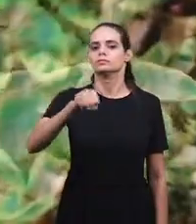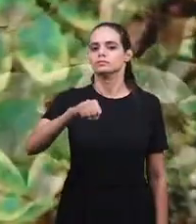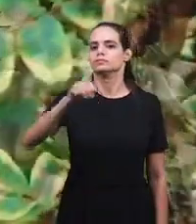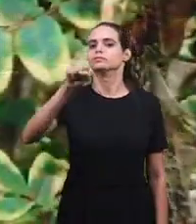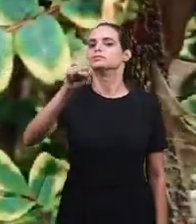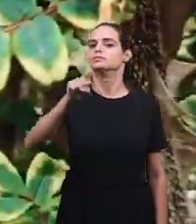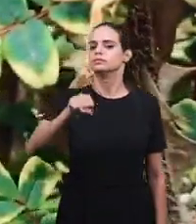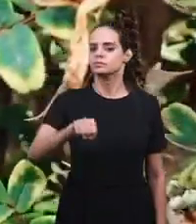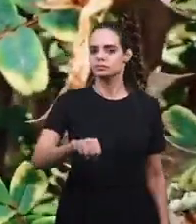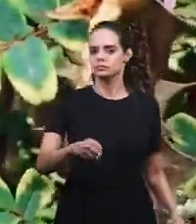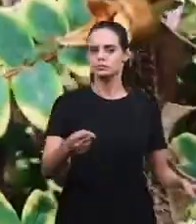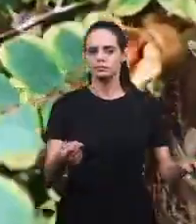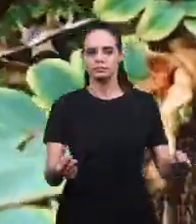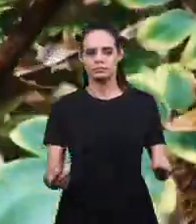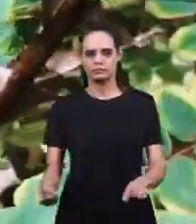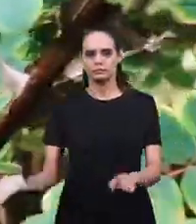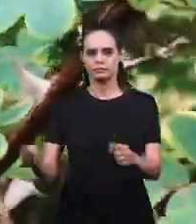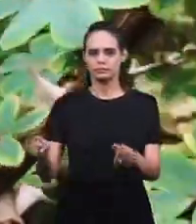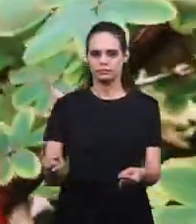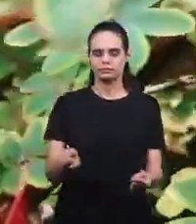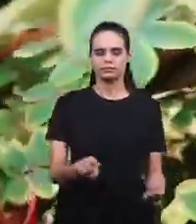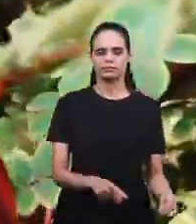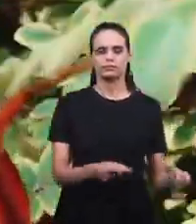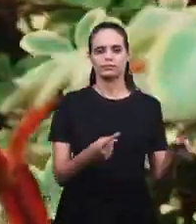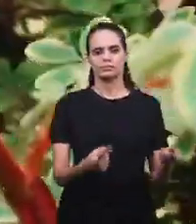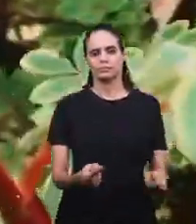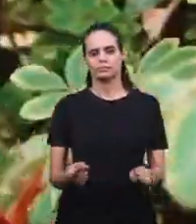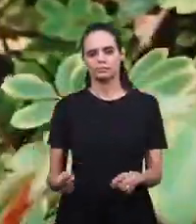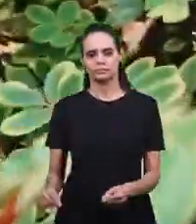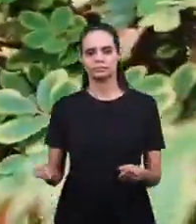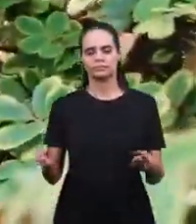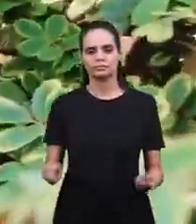Ali na luz